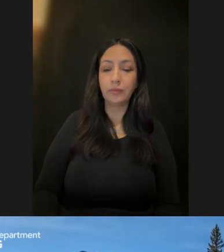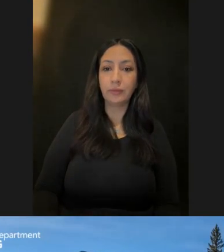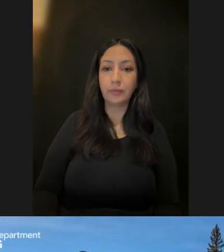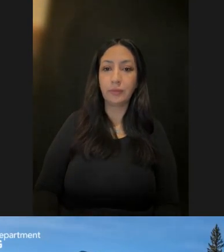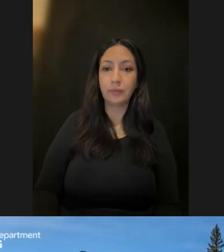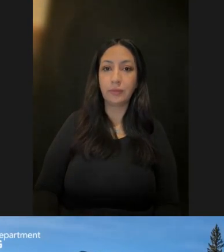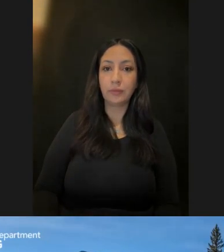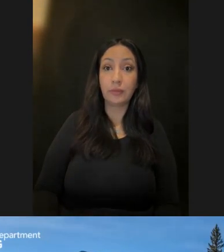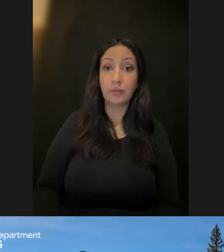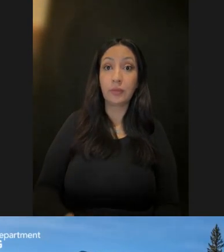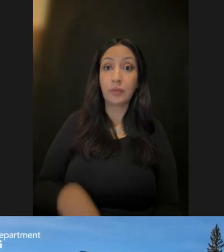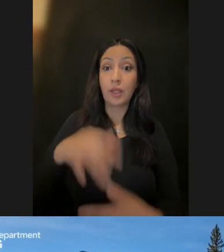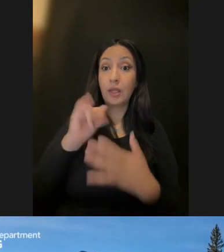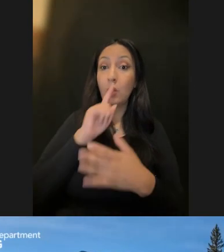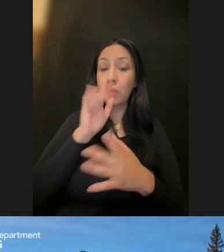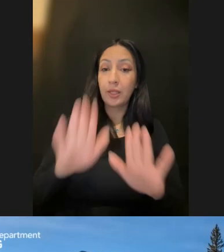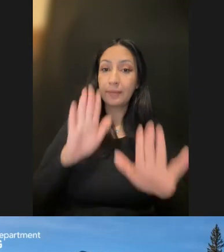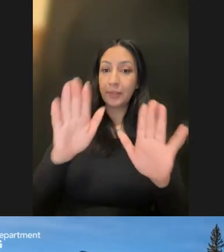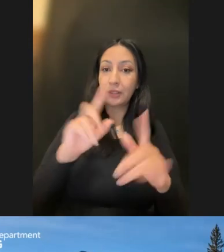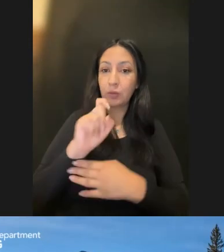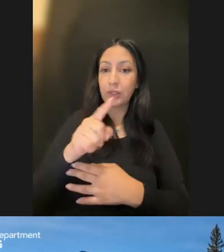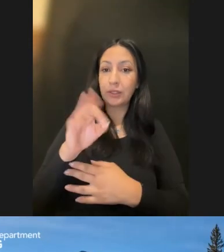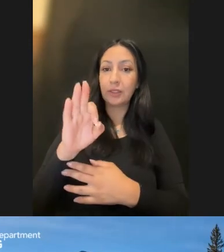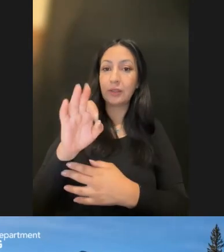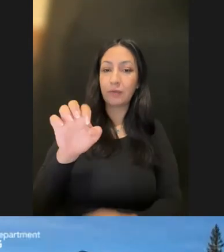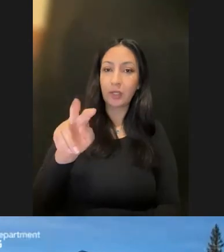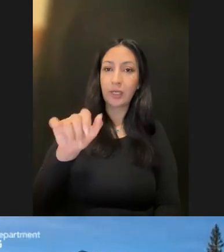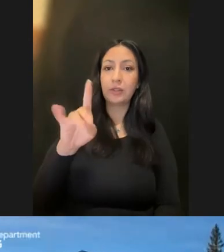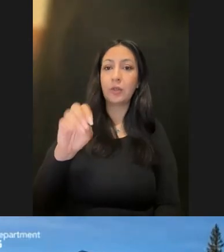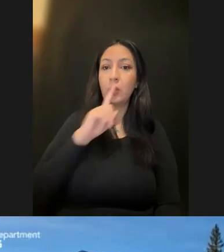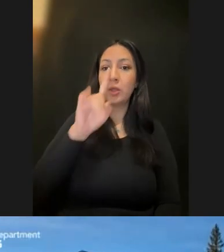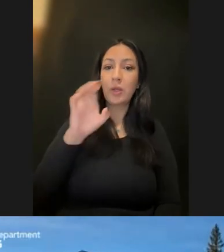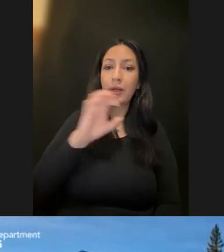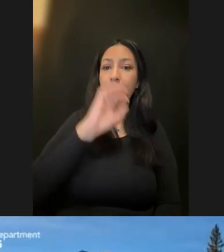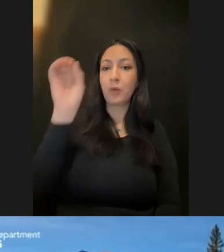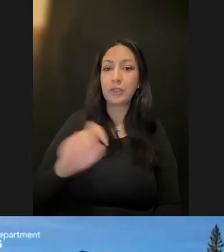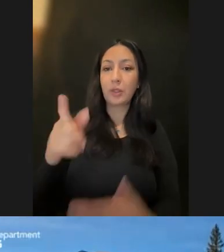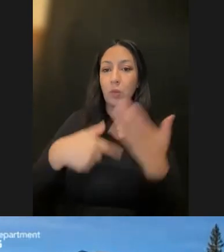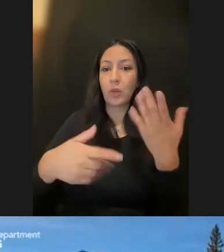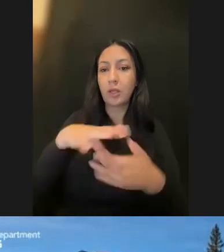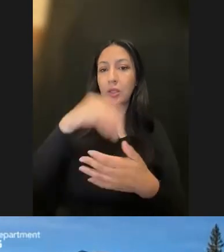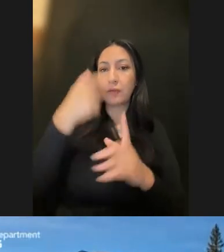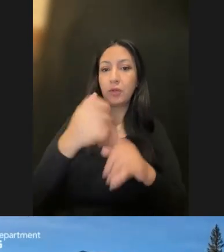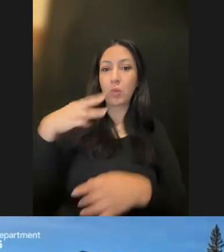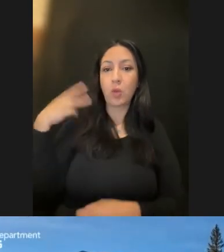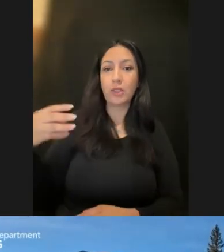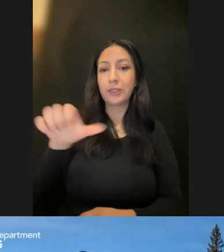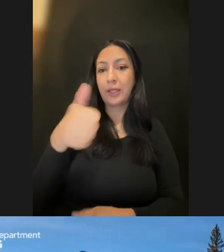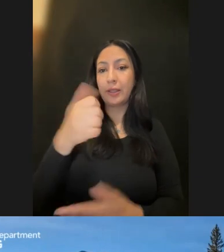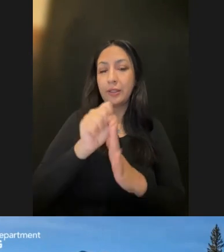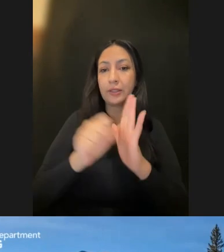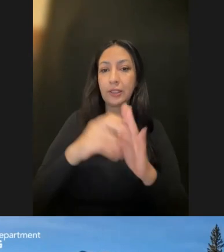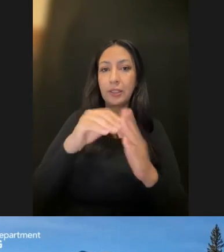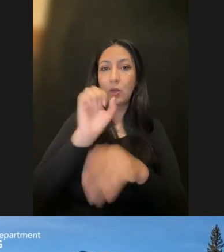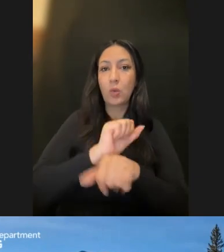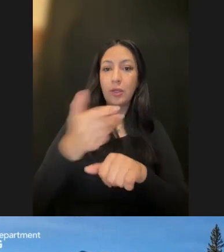Sorry about that. That's a terrific question, Fernando. And 100 percent want to learn from Washington and other states in the work